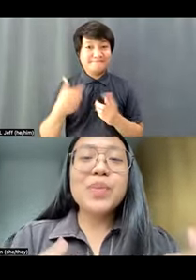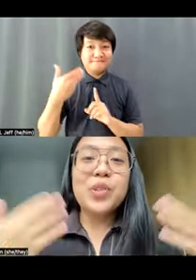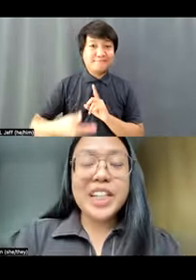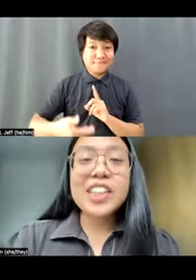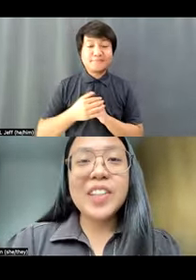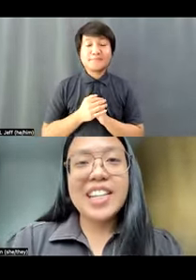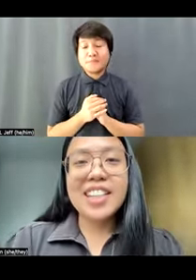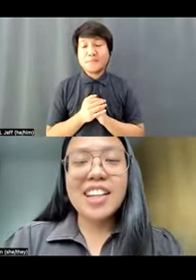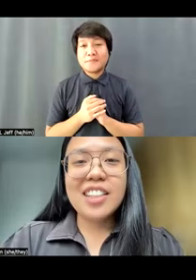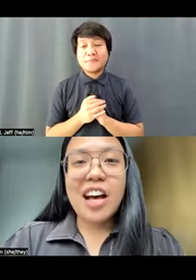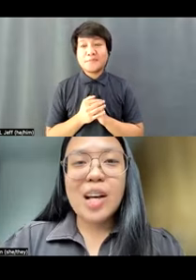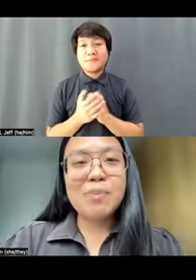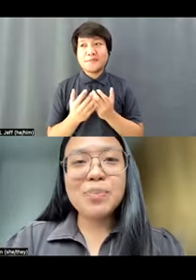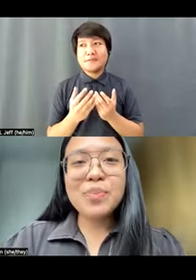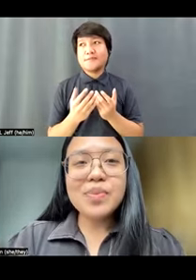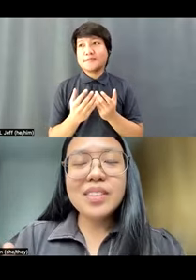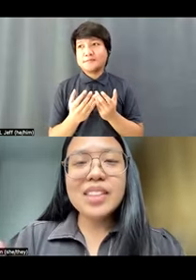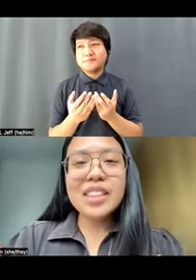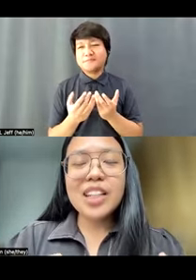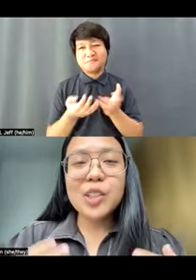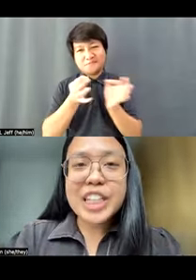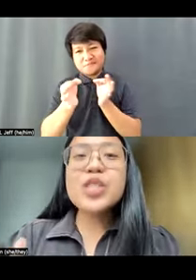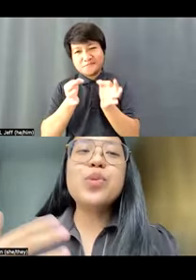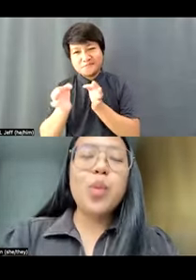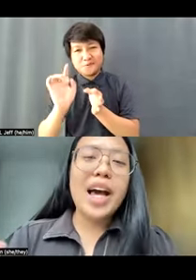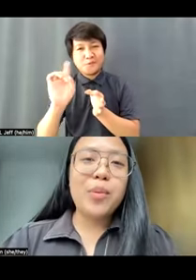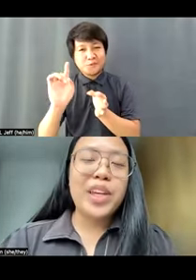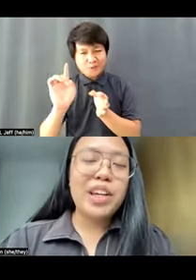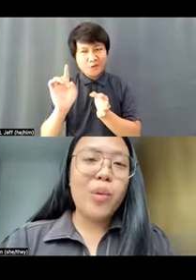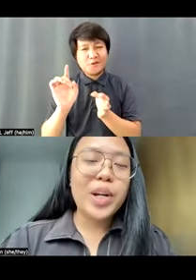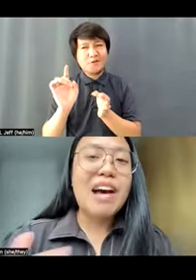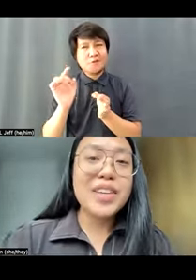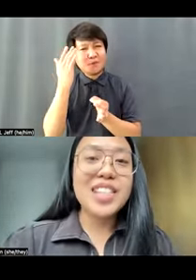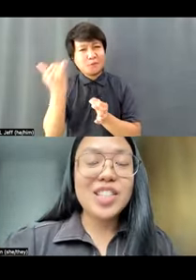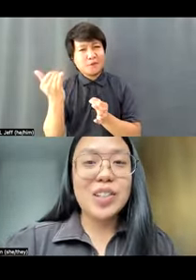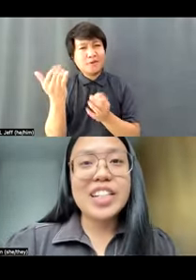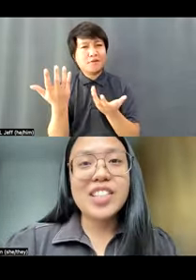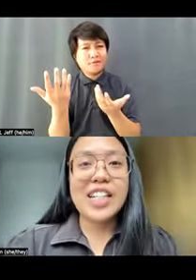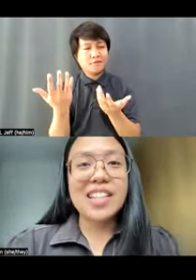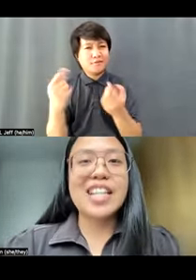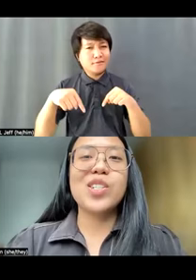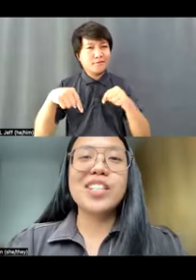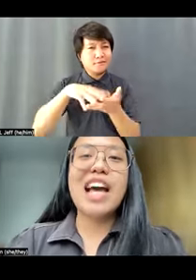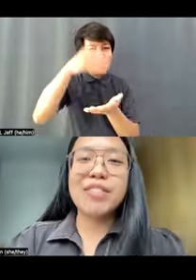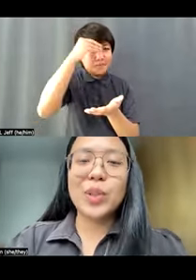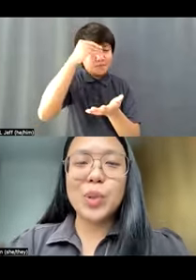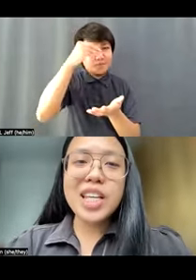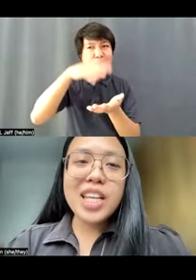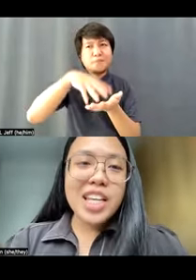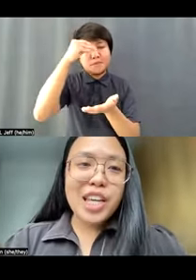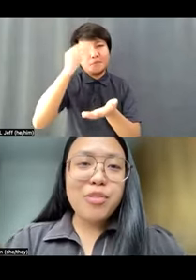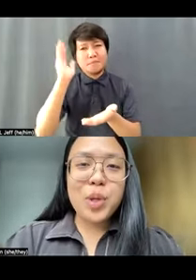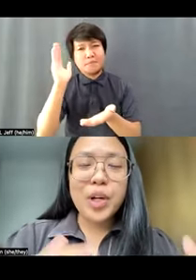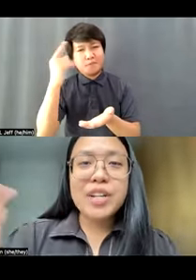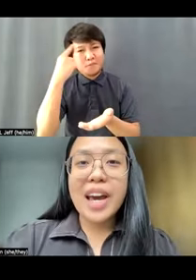reiterate the reason why we were having this learning session this afternoon.